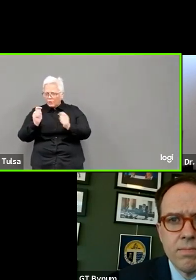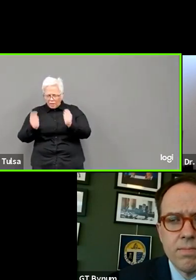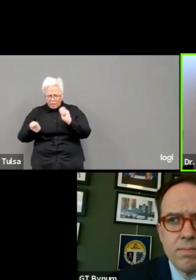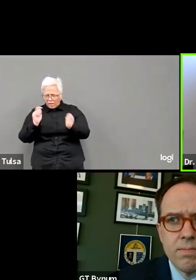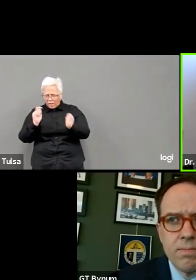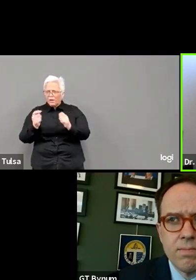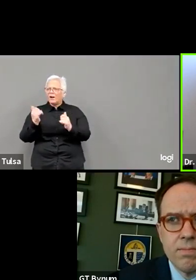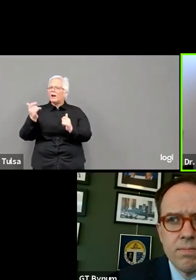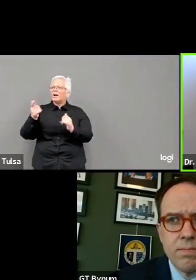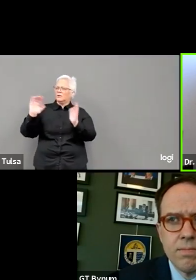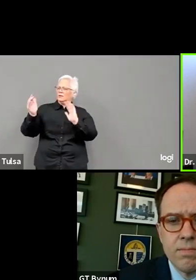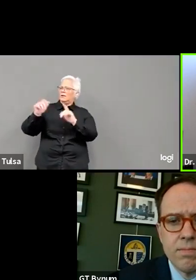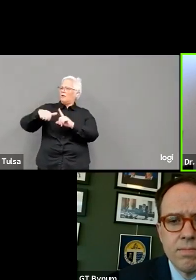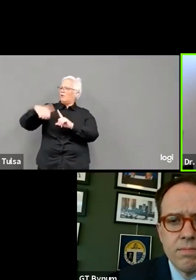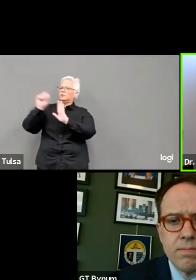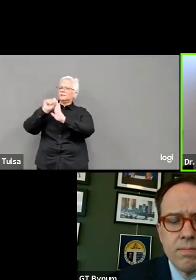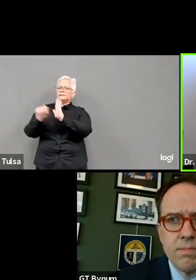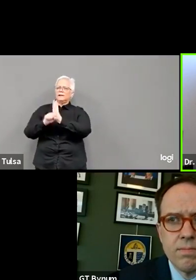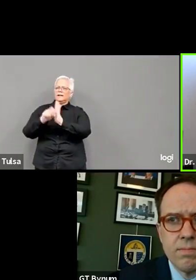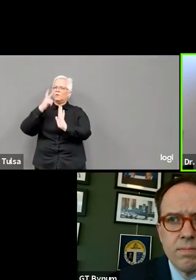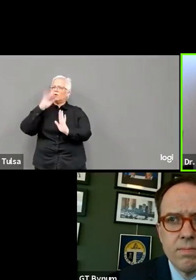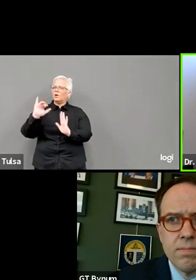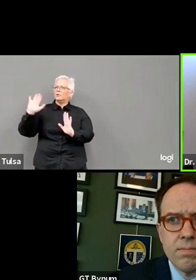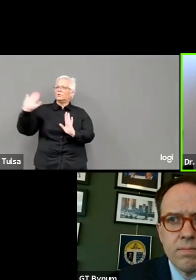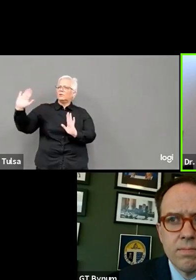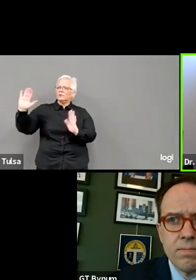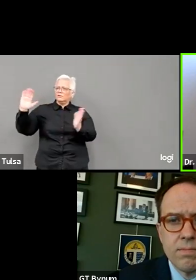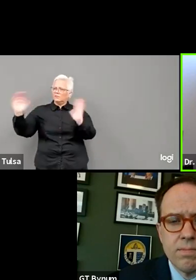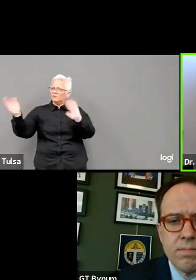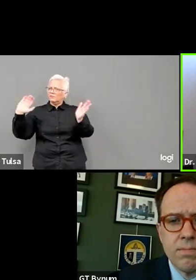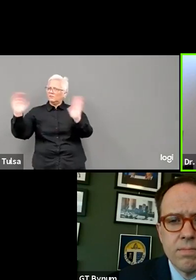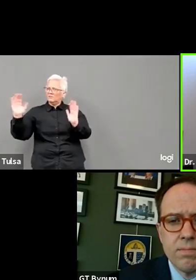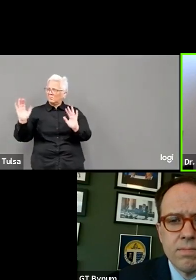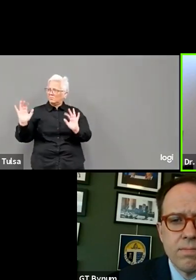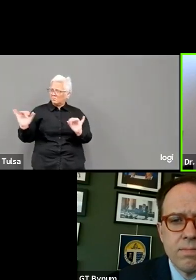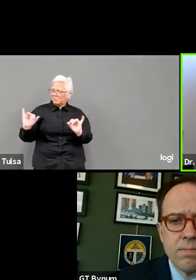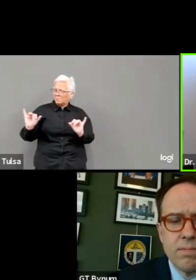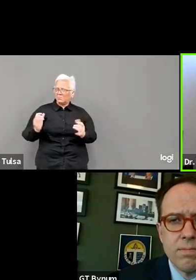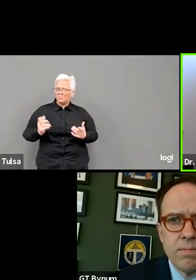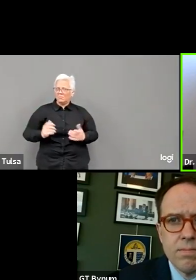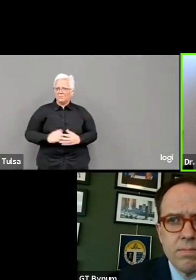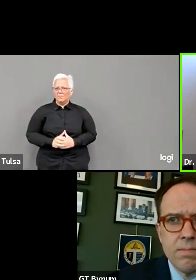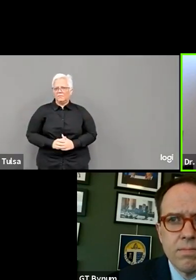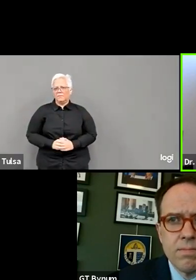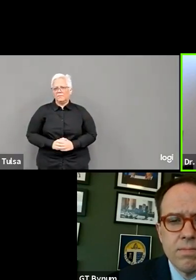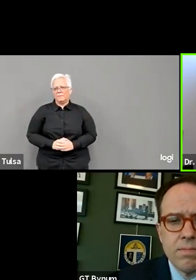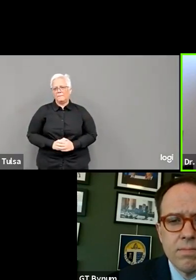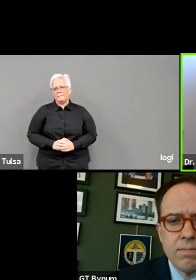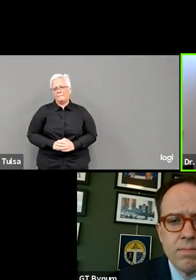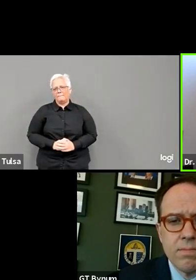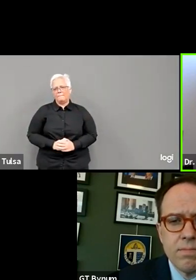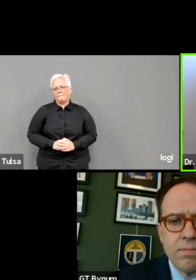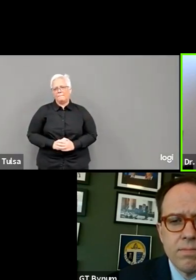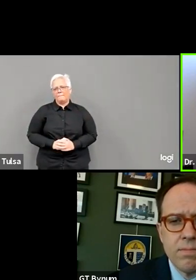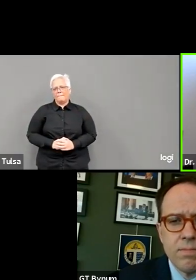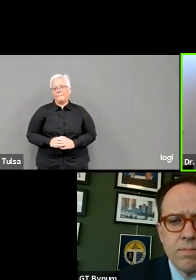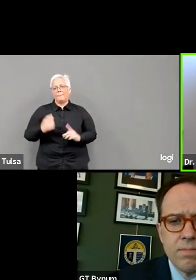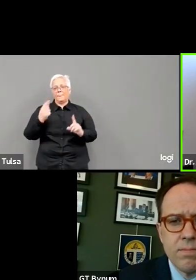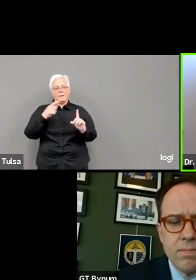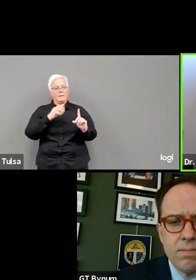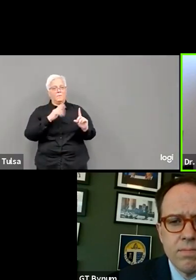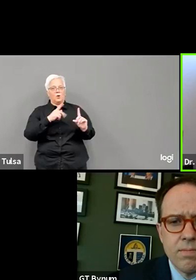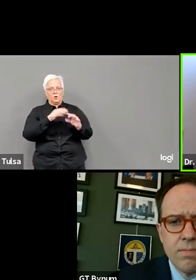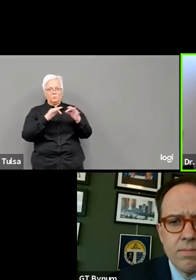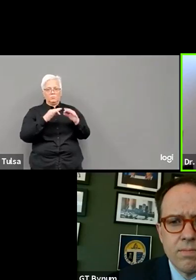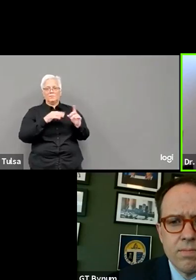Thank you for that question. know, I'll tell you, having lived in Oklahoma since the 1980, I can tell you what Oklahomans want.